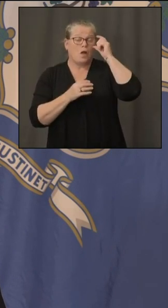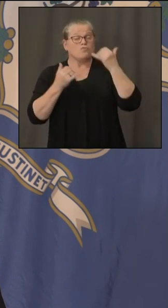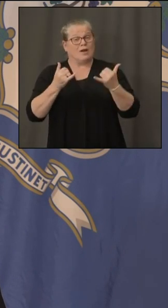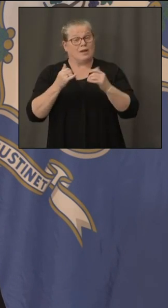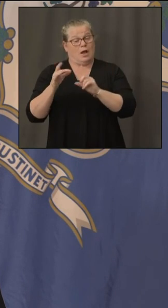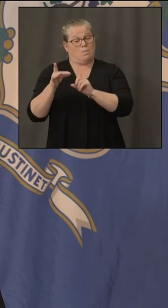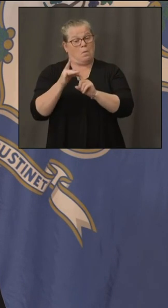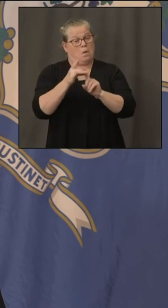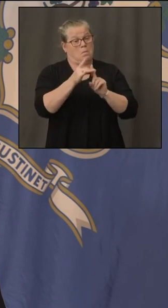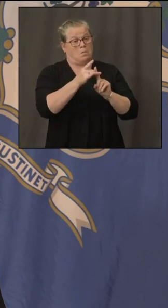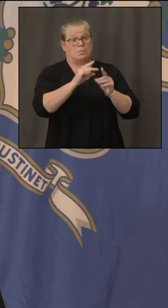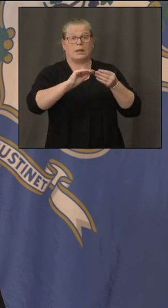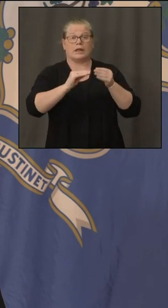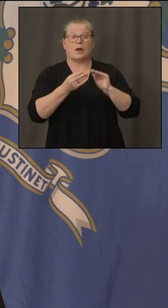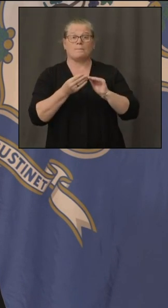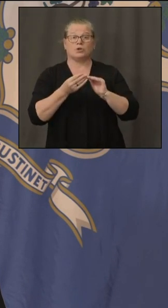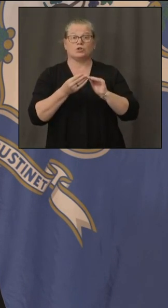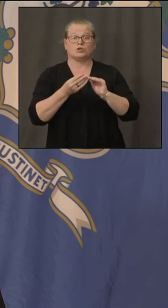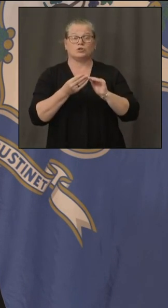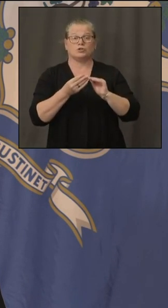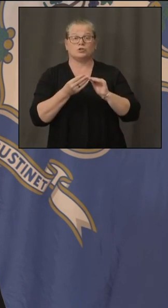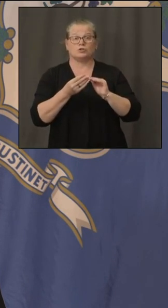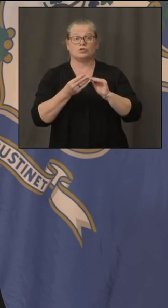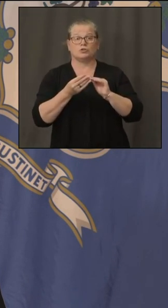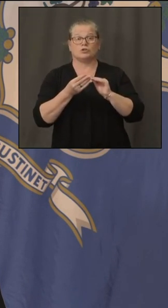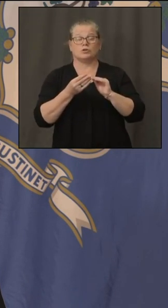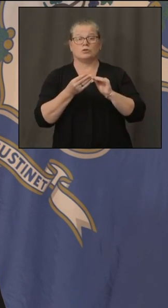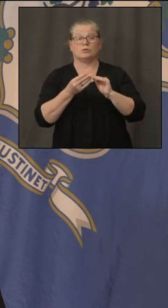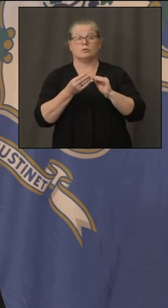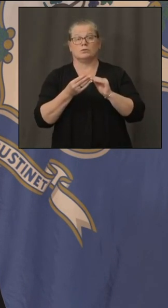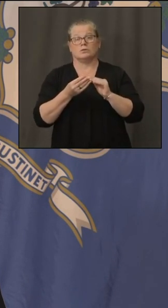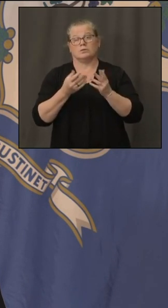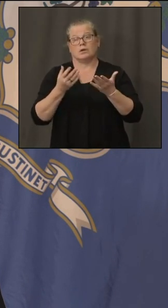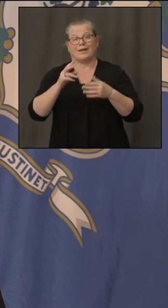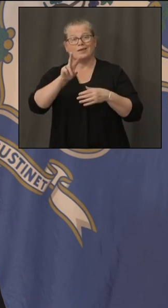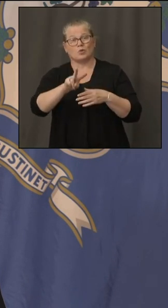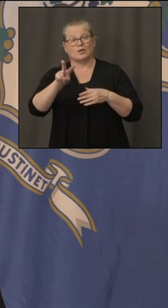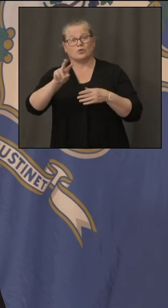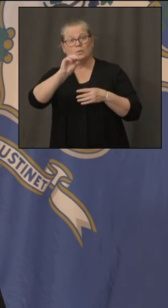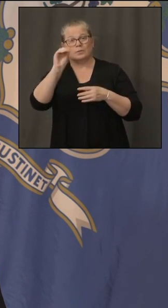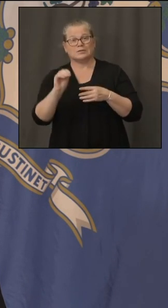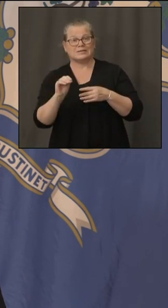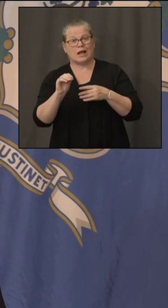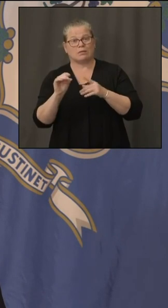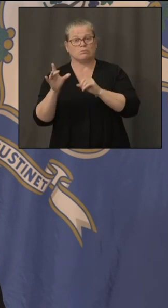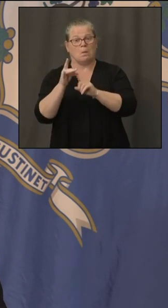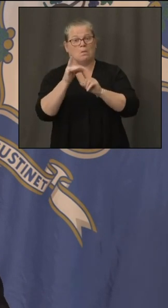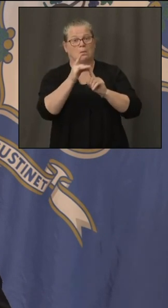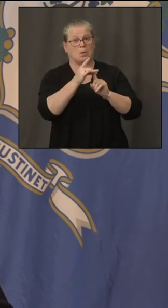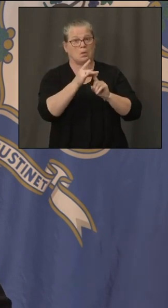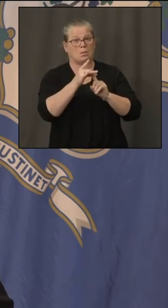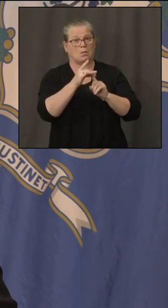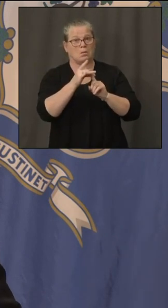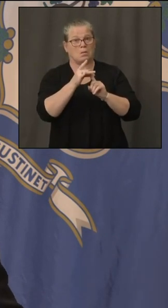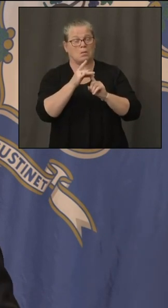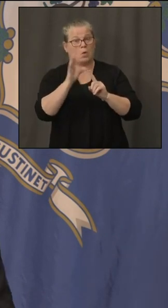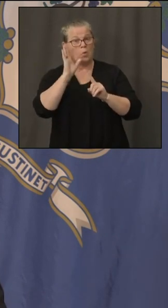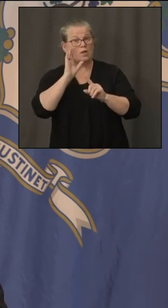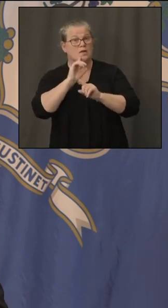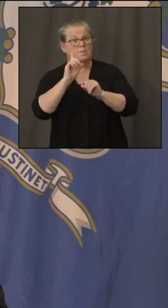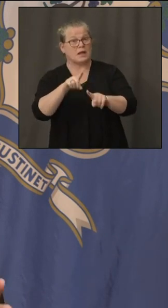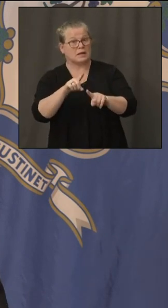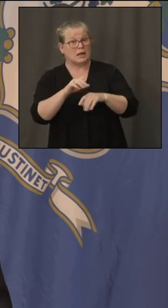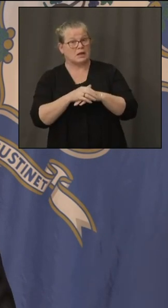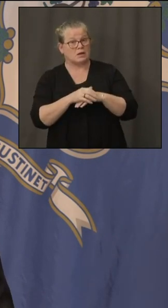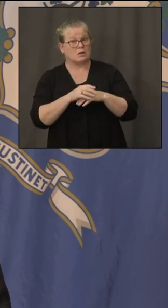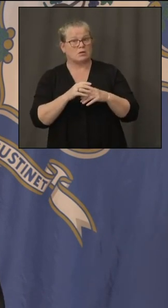now where you had point two percent you know positive rate oh mandate that those